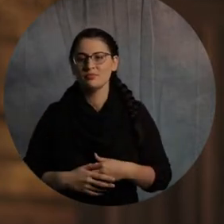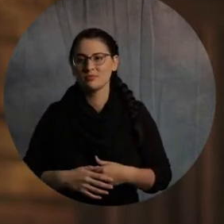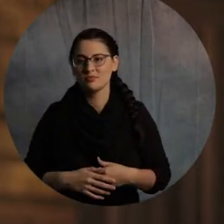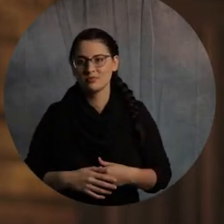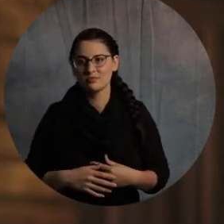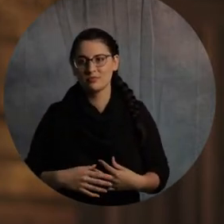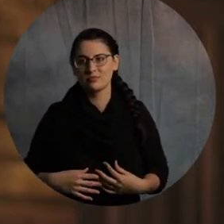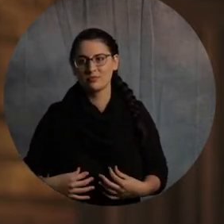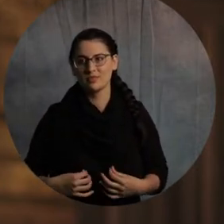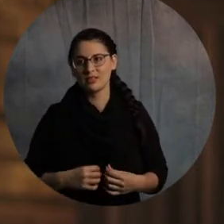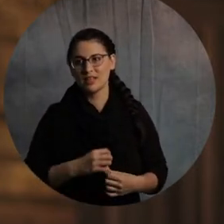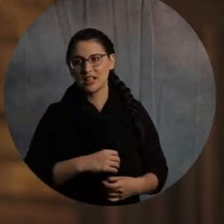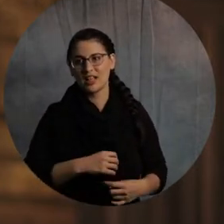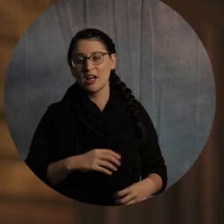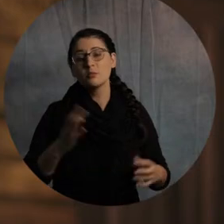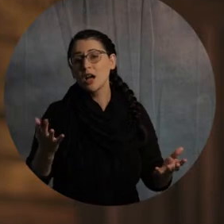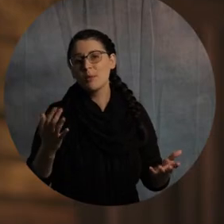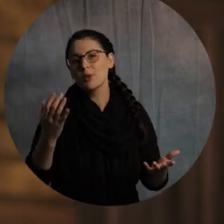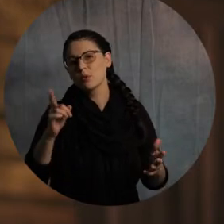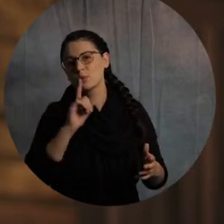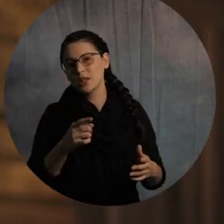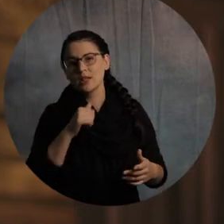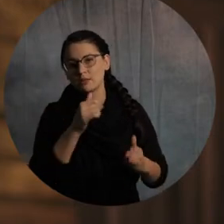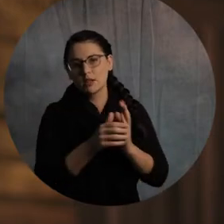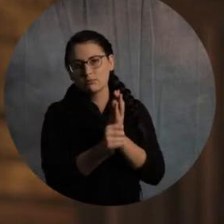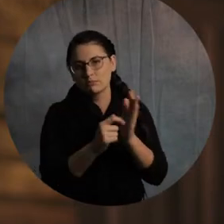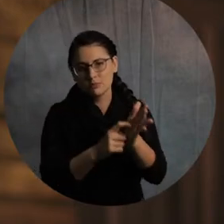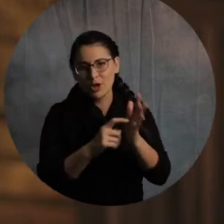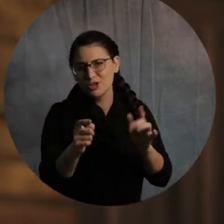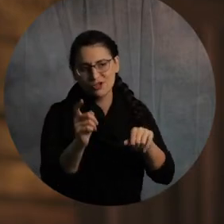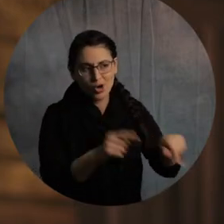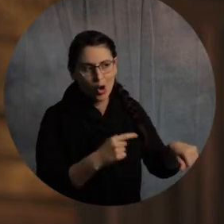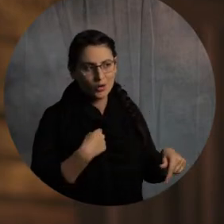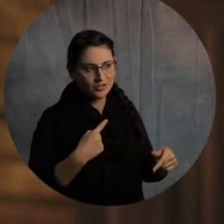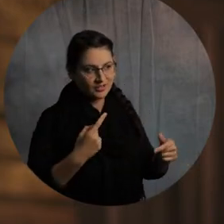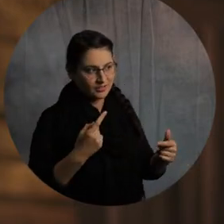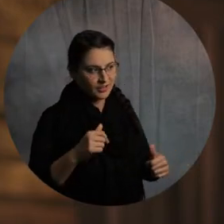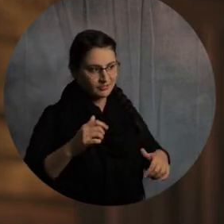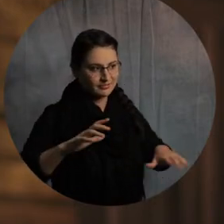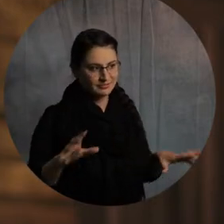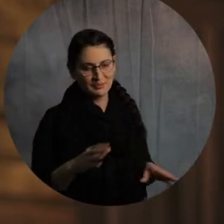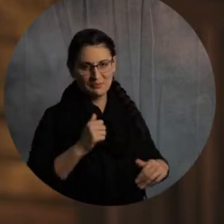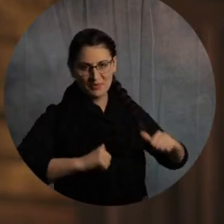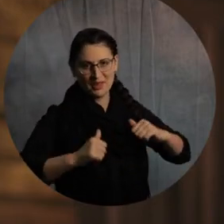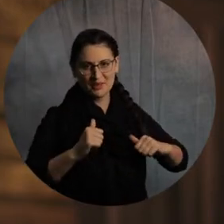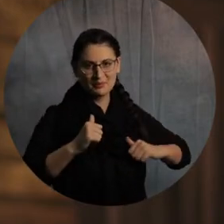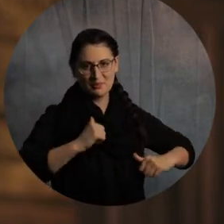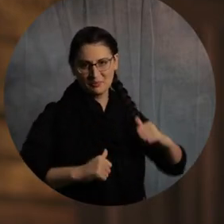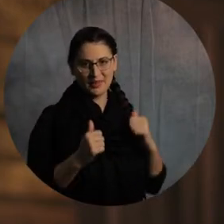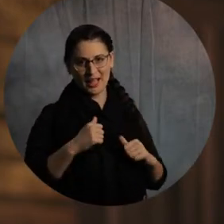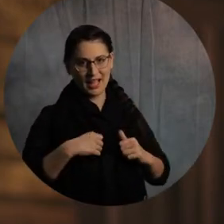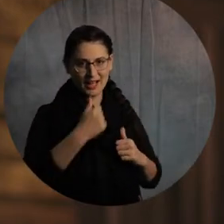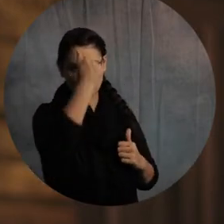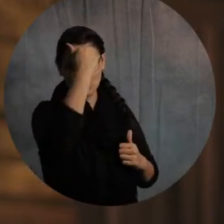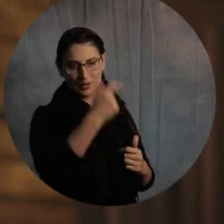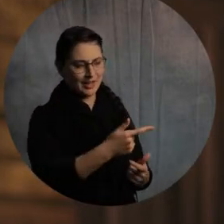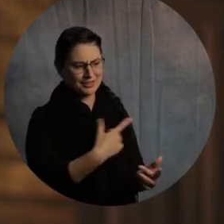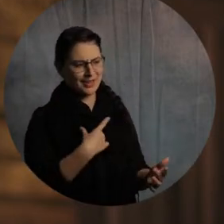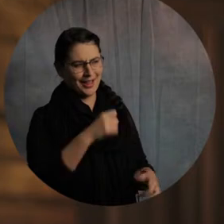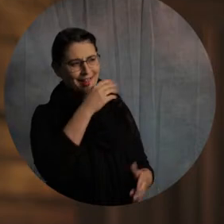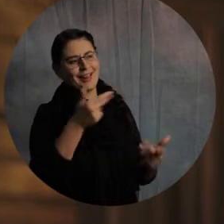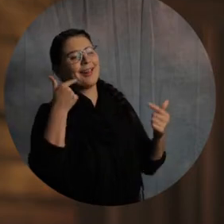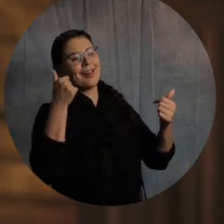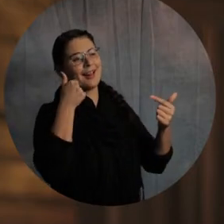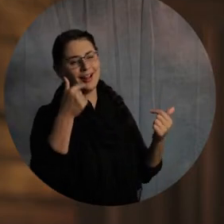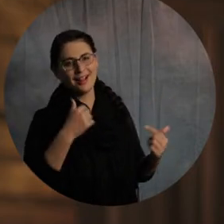You just got to act stupid, and they just think it's great, you know, and you go, well, how is that really impacting? Here, just check this out again. Last little commercial on this.